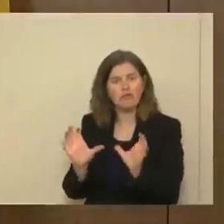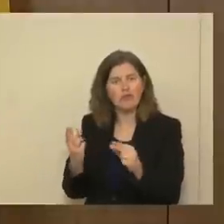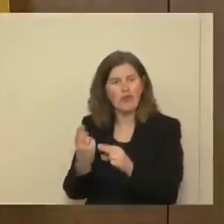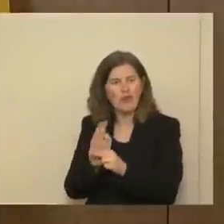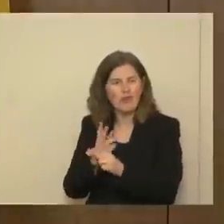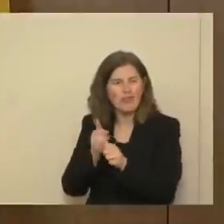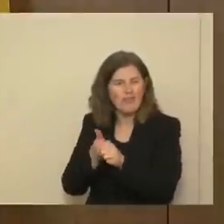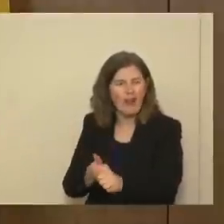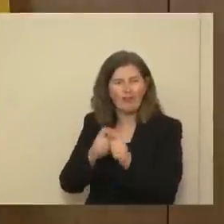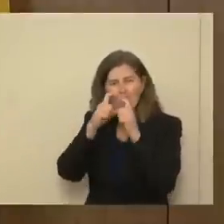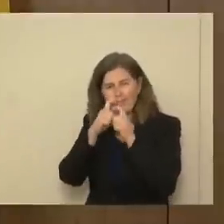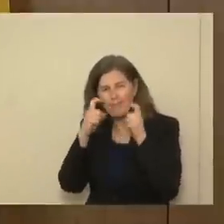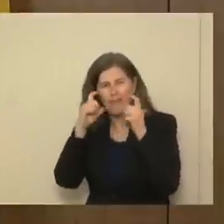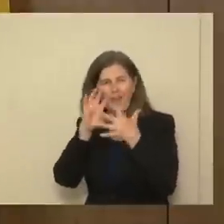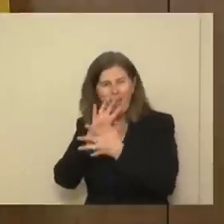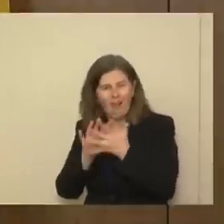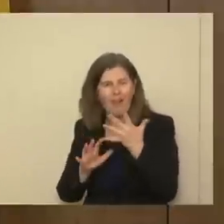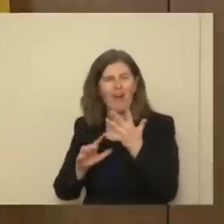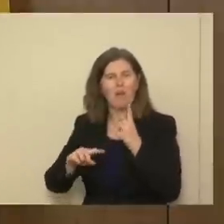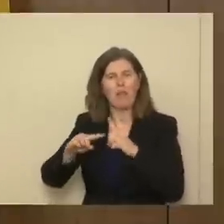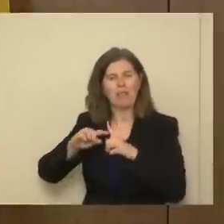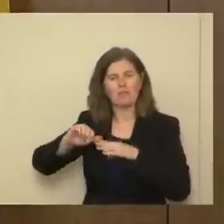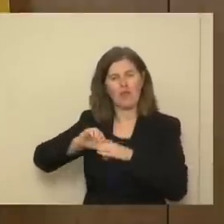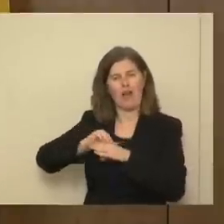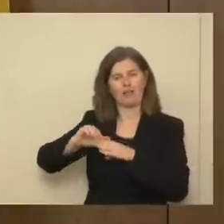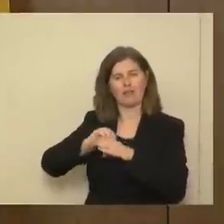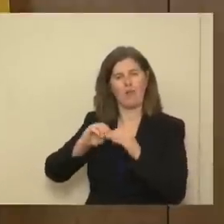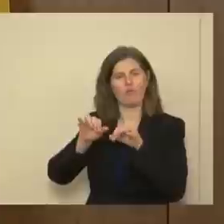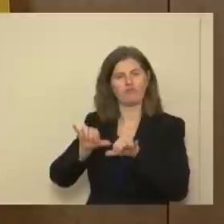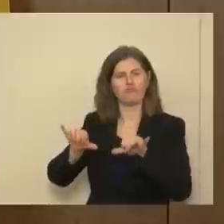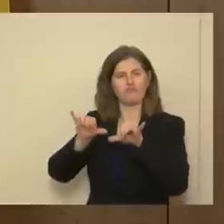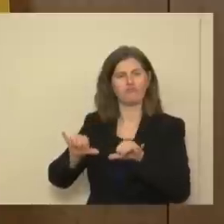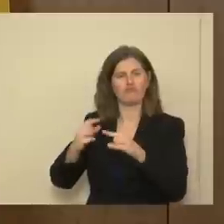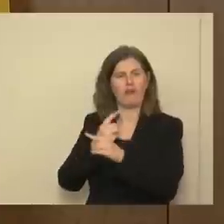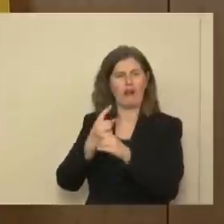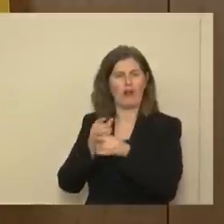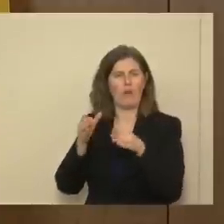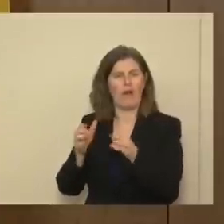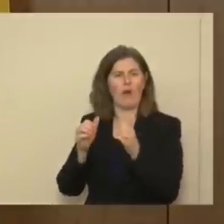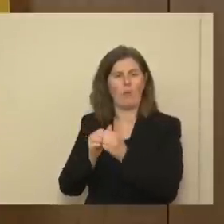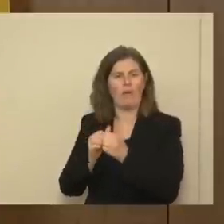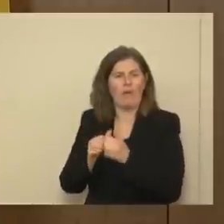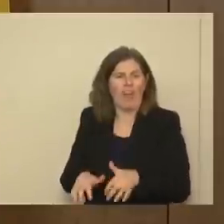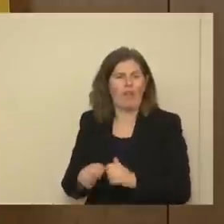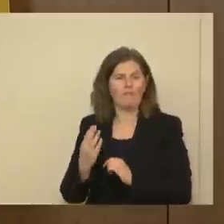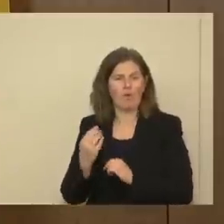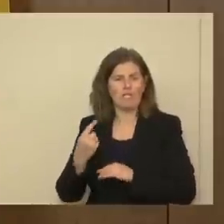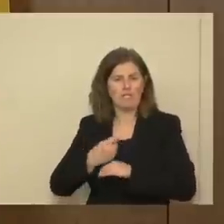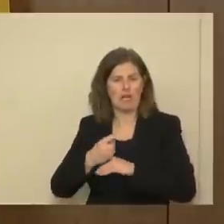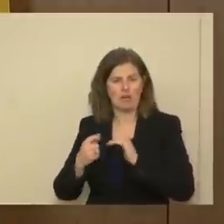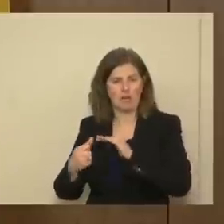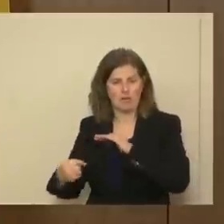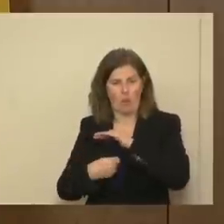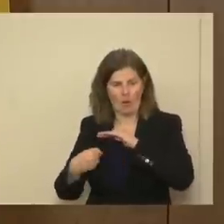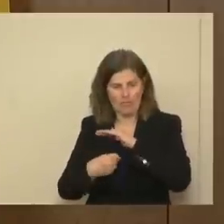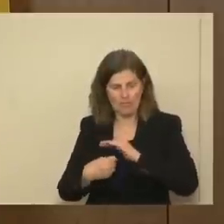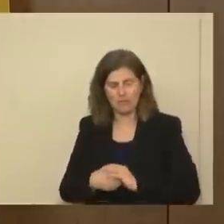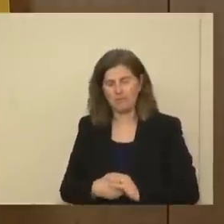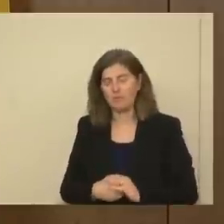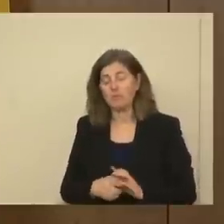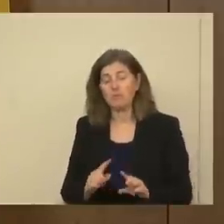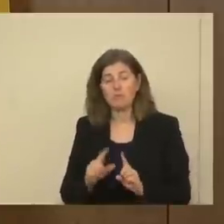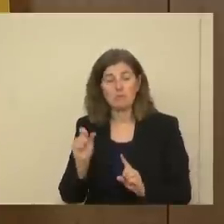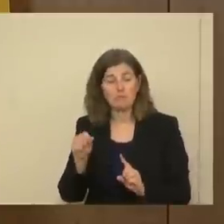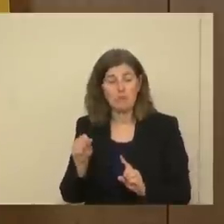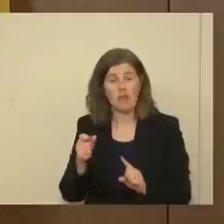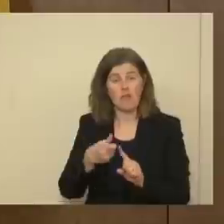practices and to practice in a more routine fashion without those 14-day quarantines. But, yes, they have,